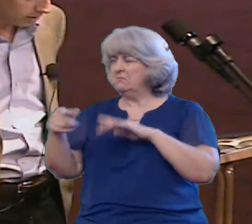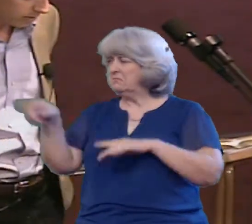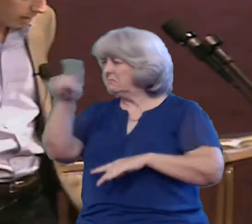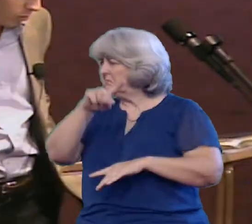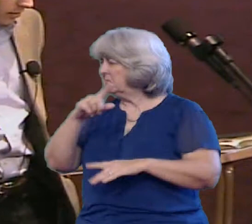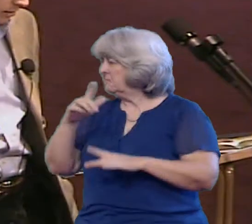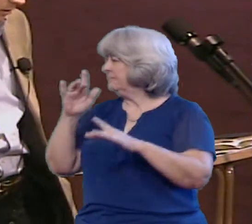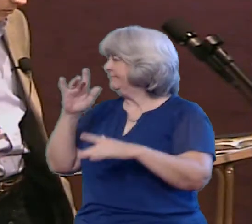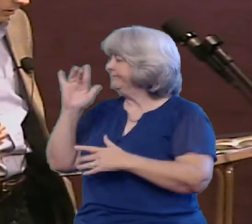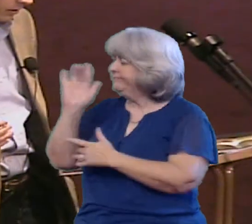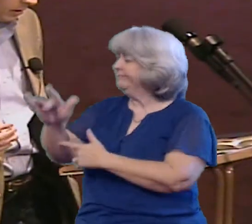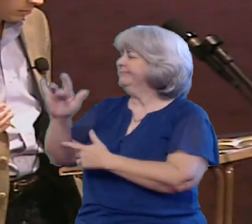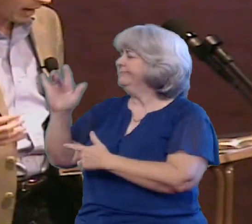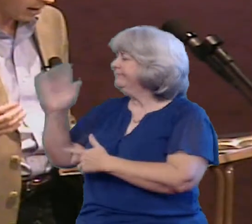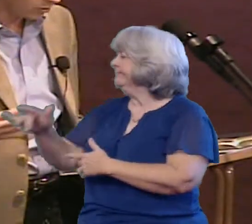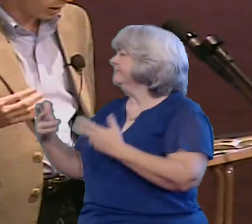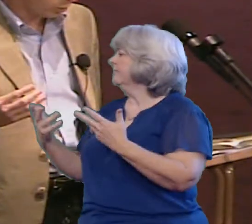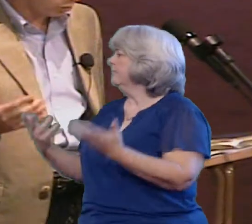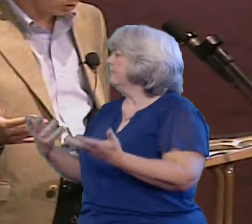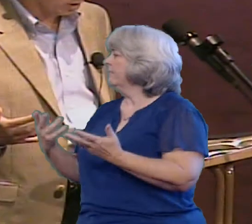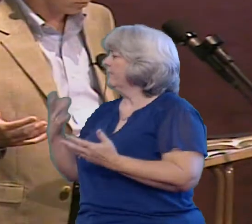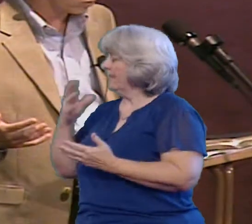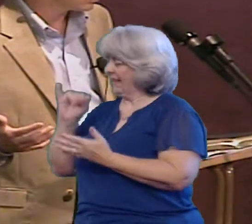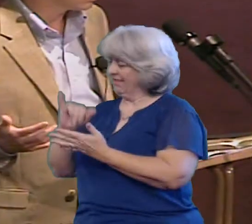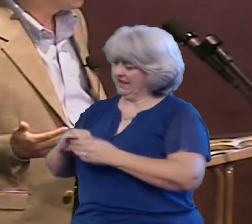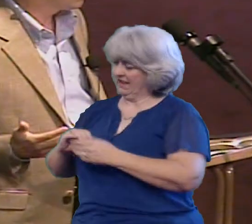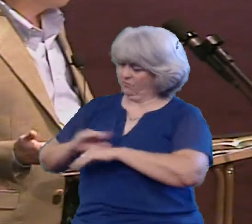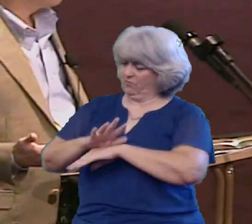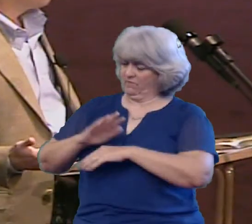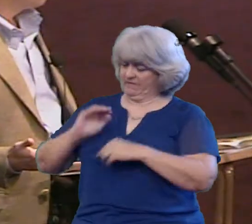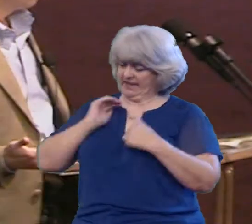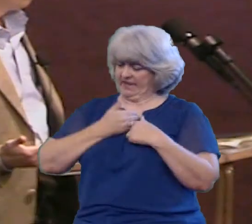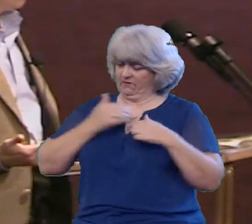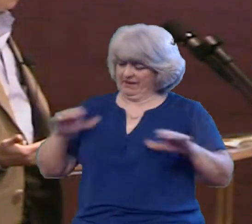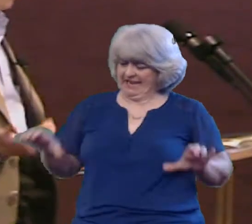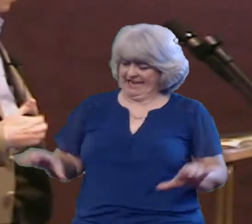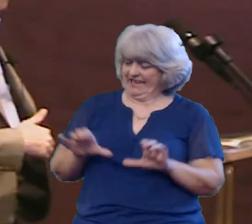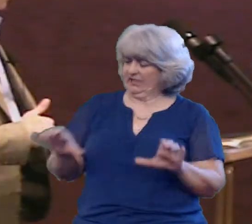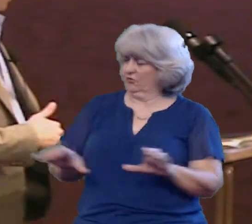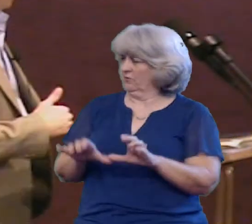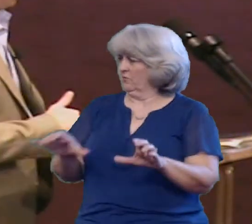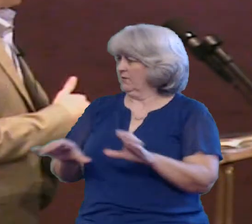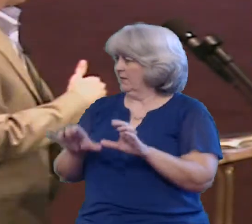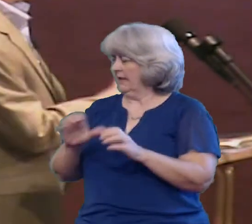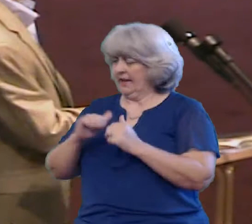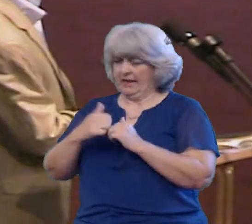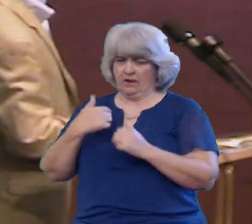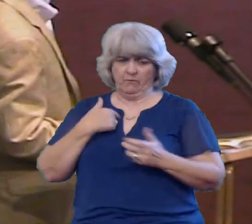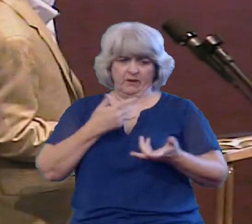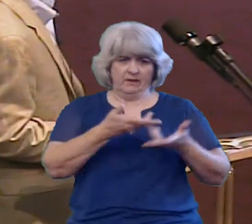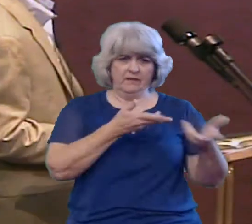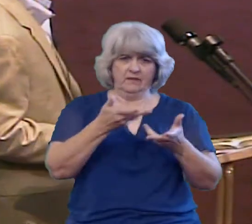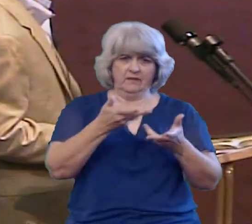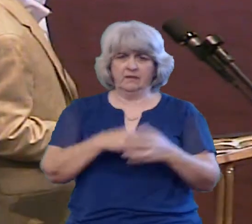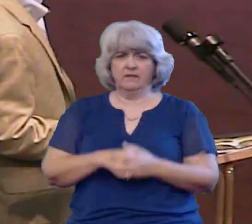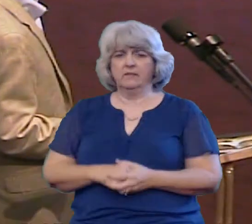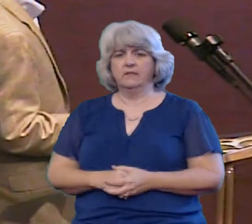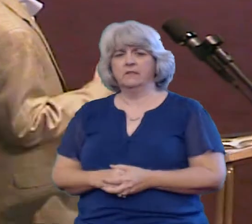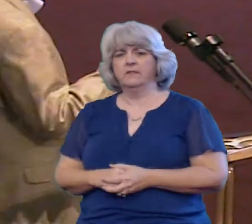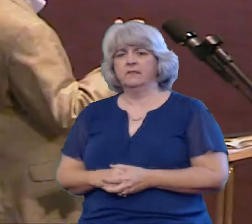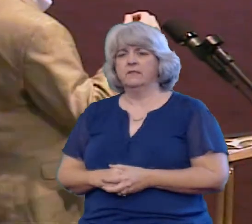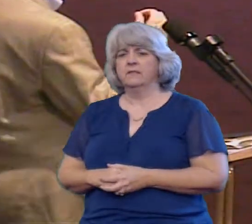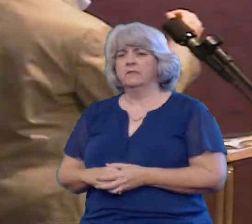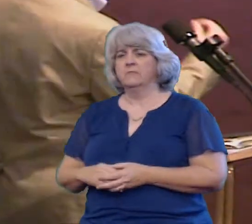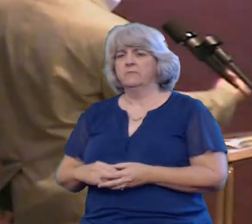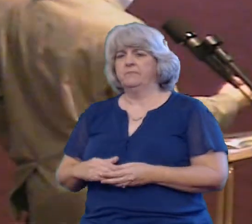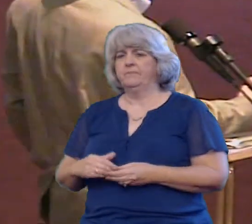in the same right negativity then impacts the way we treat others So what do you allow to control your life? How